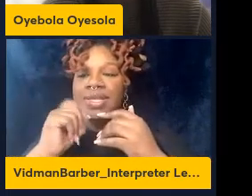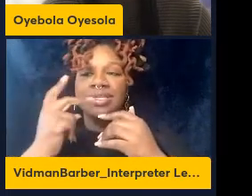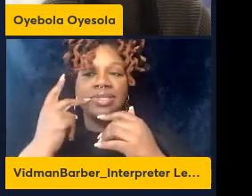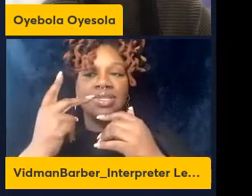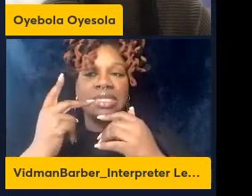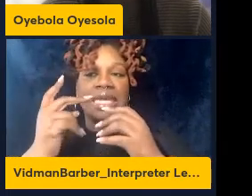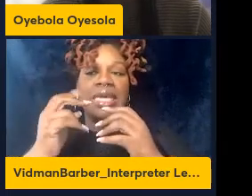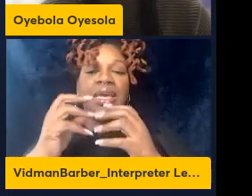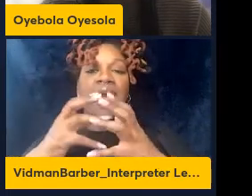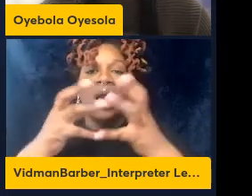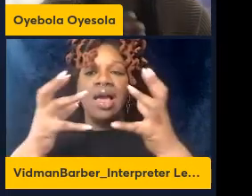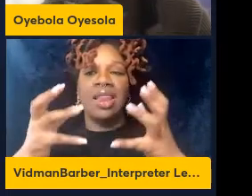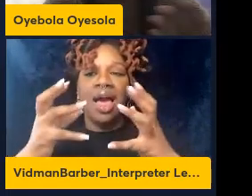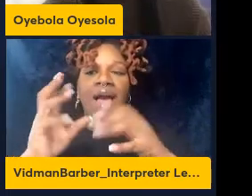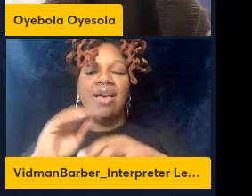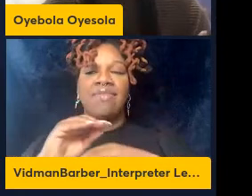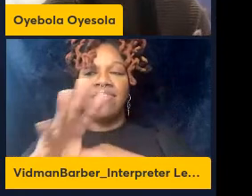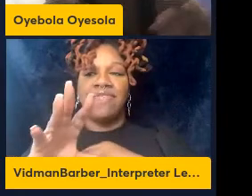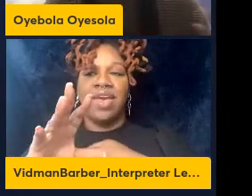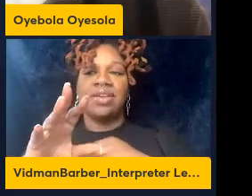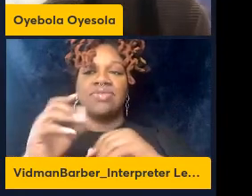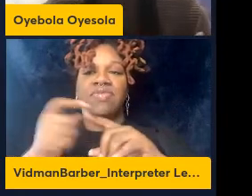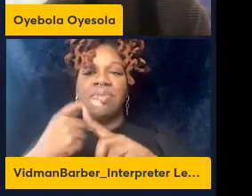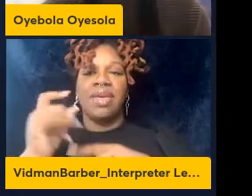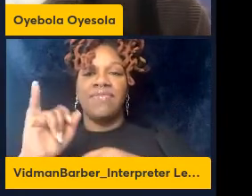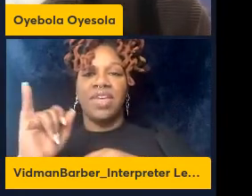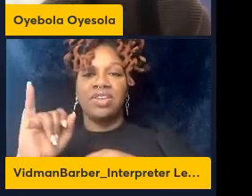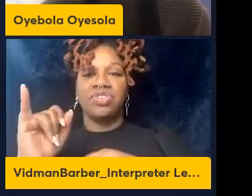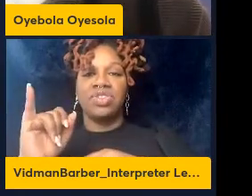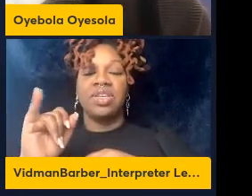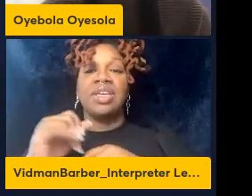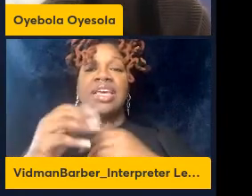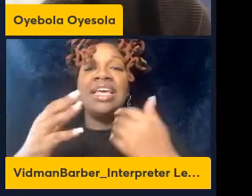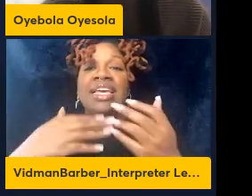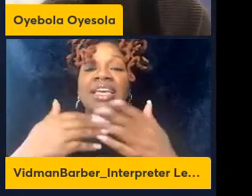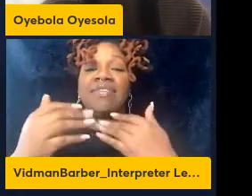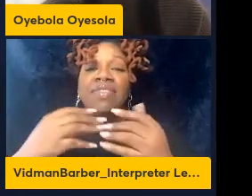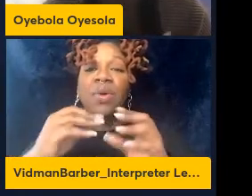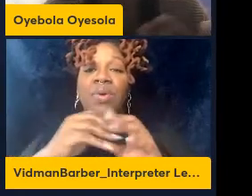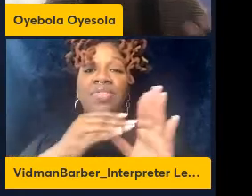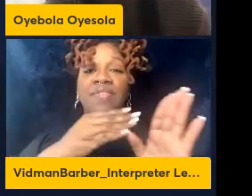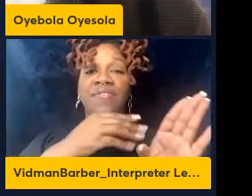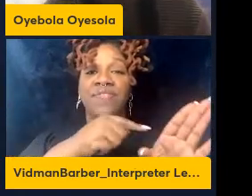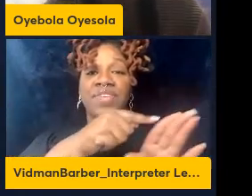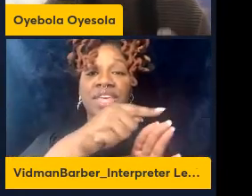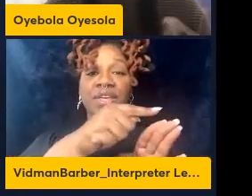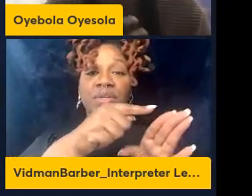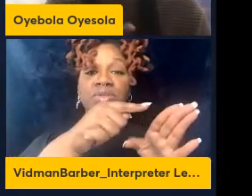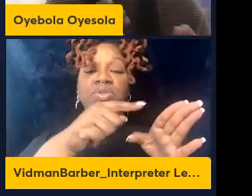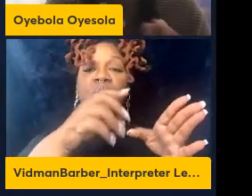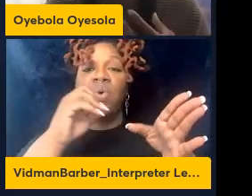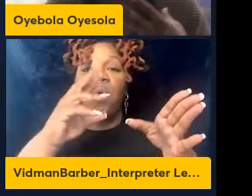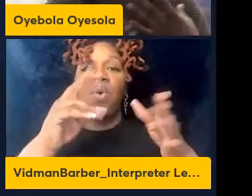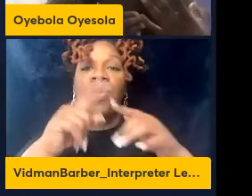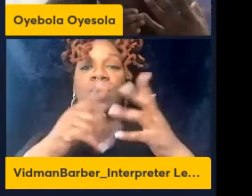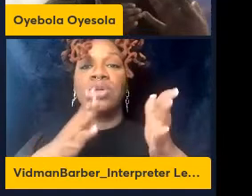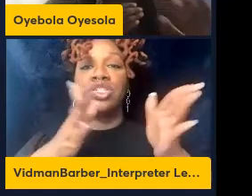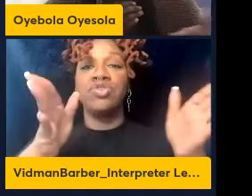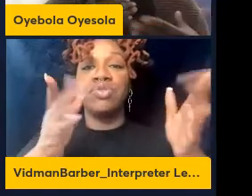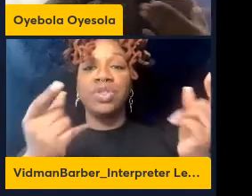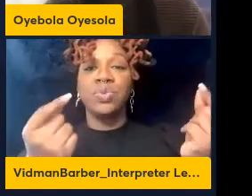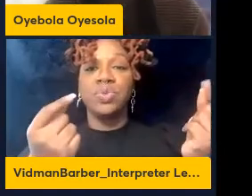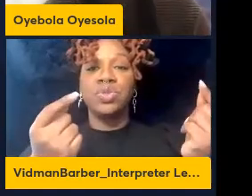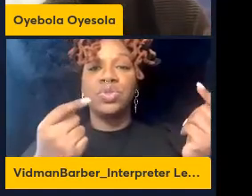status suggesting that even though in the field or what we generally do is to